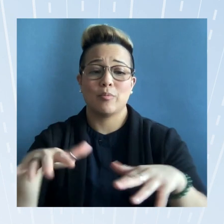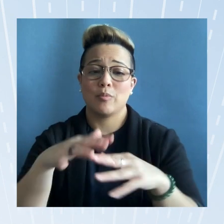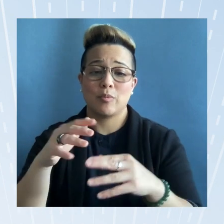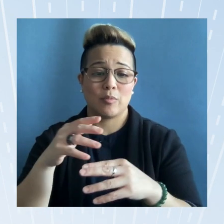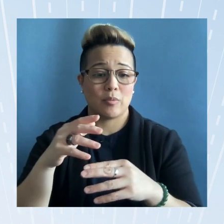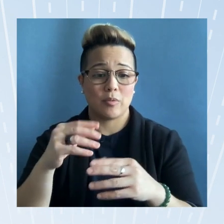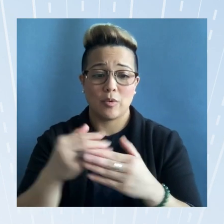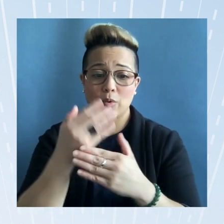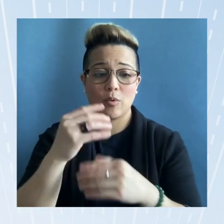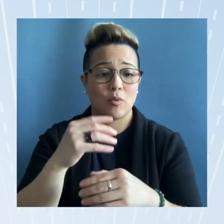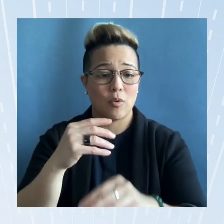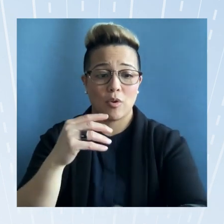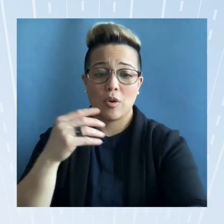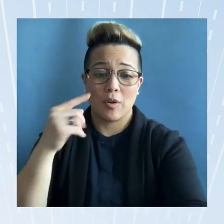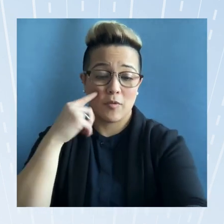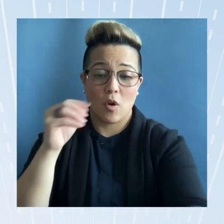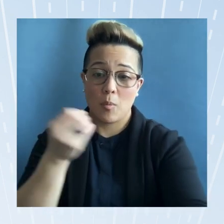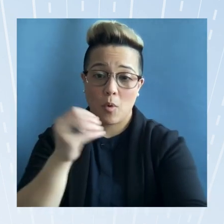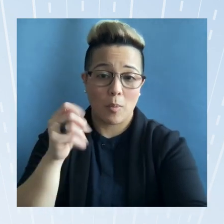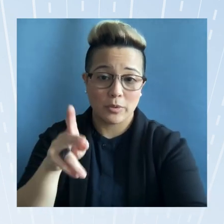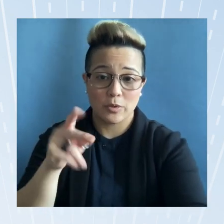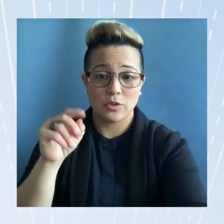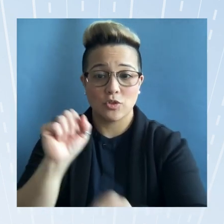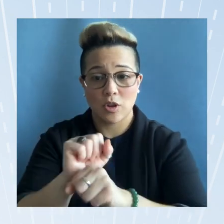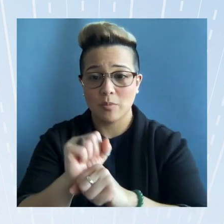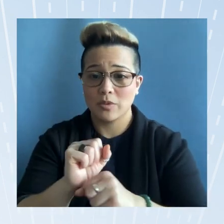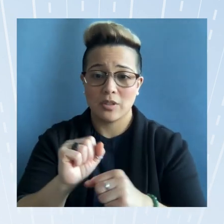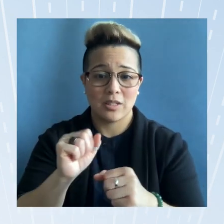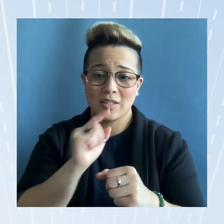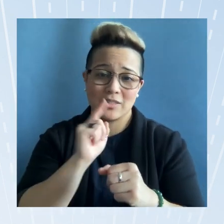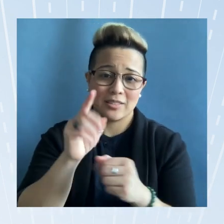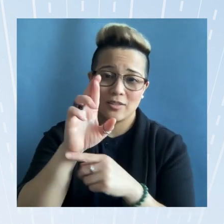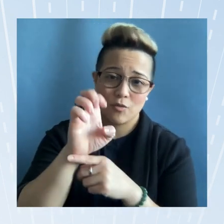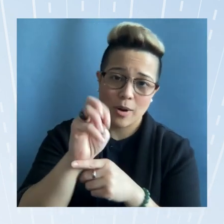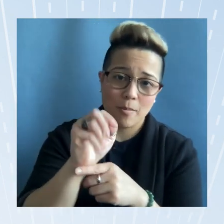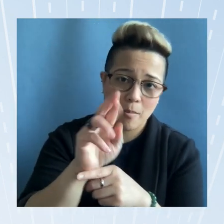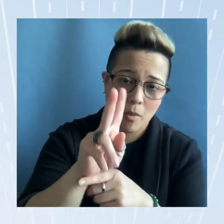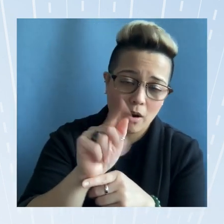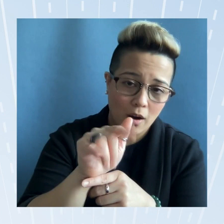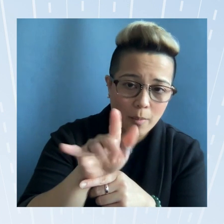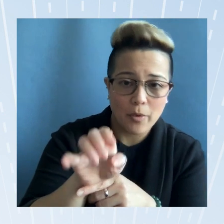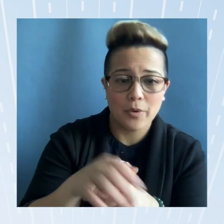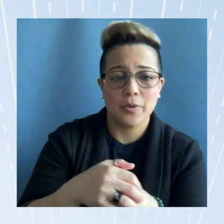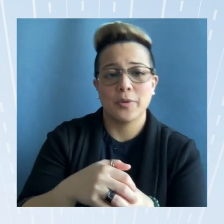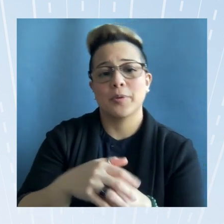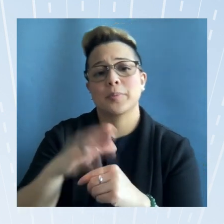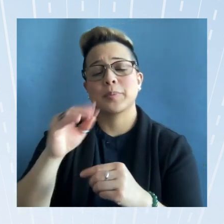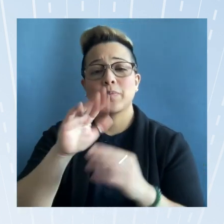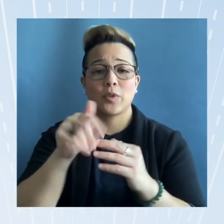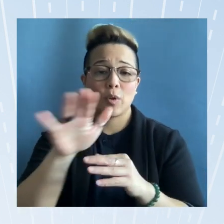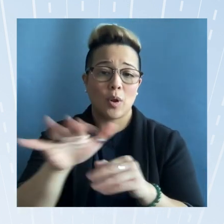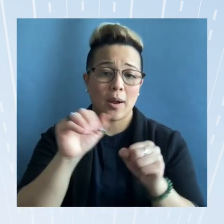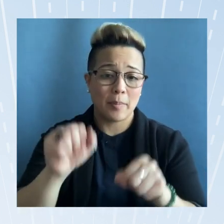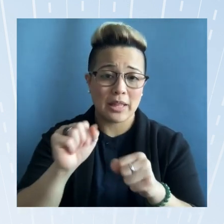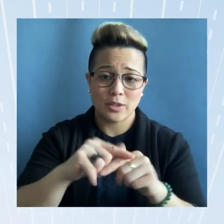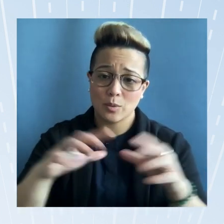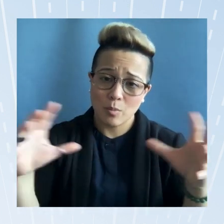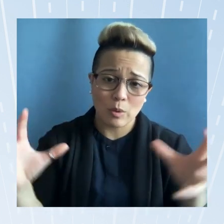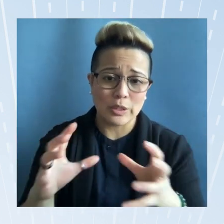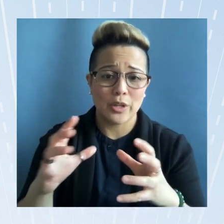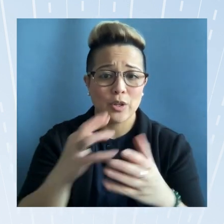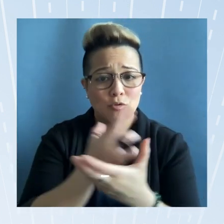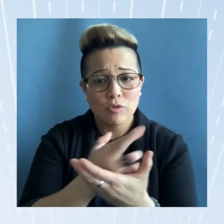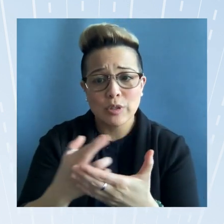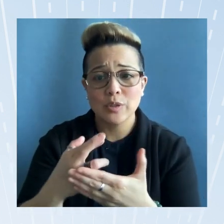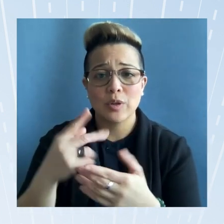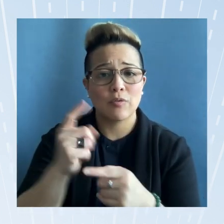rural and urban jobs is nothing sort of remarkable i'm in awe of your ability to pull together resources from